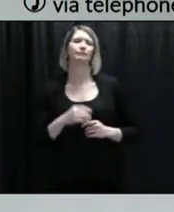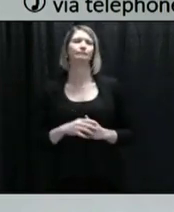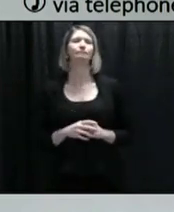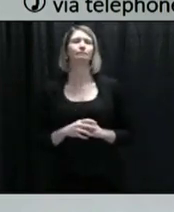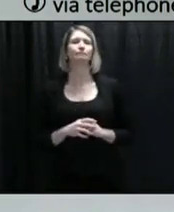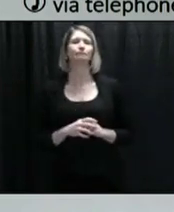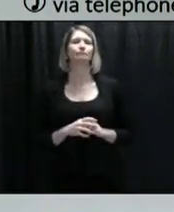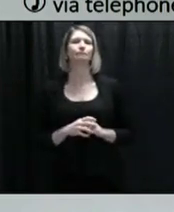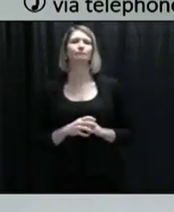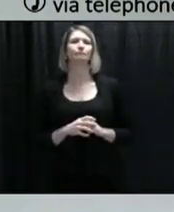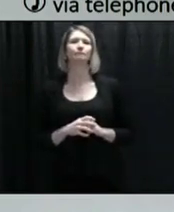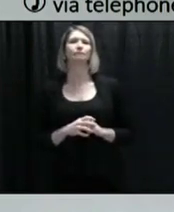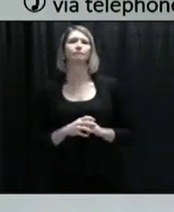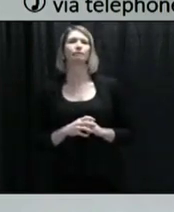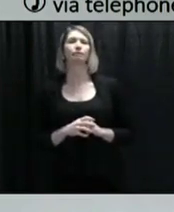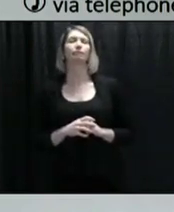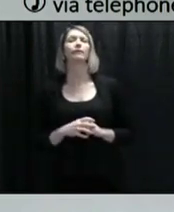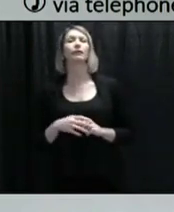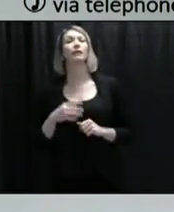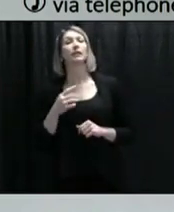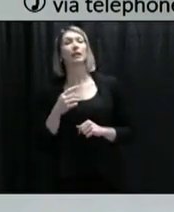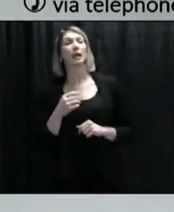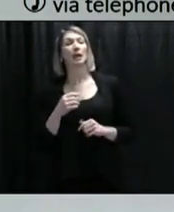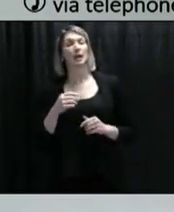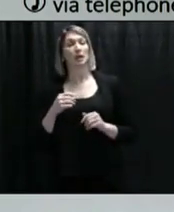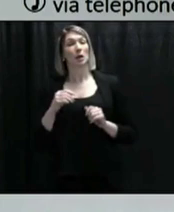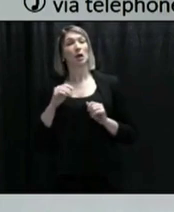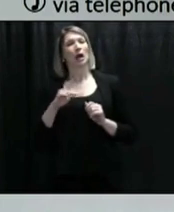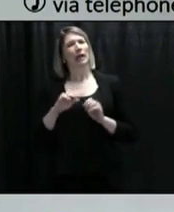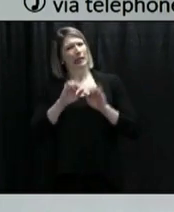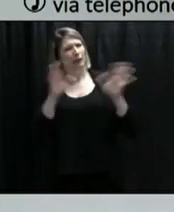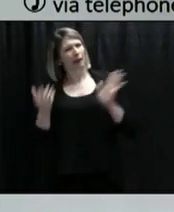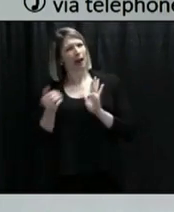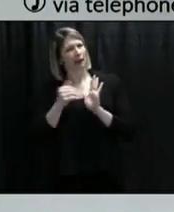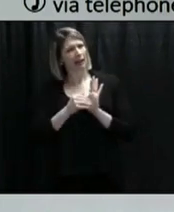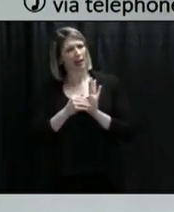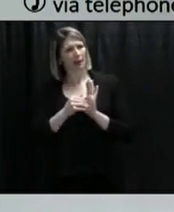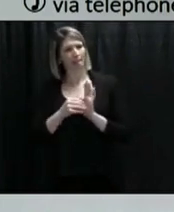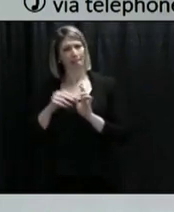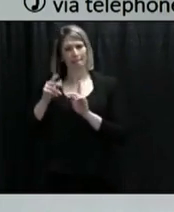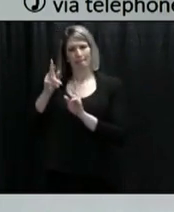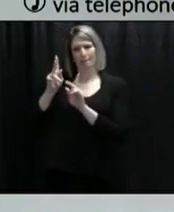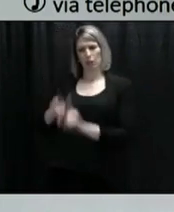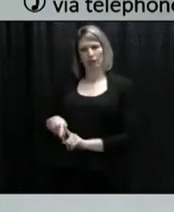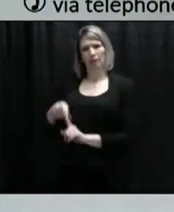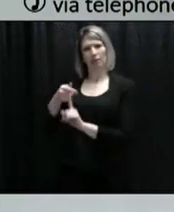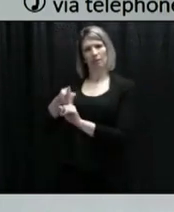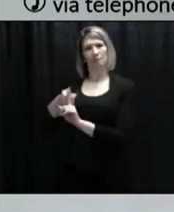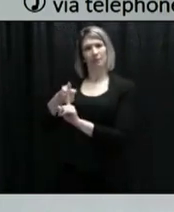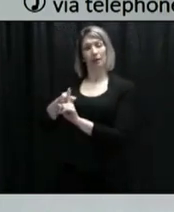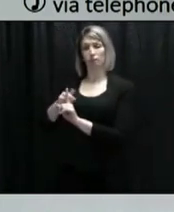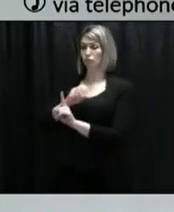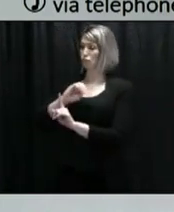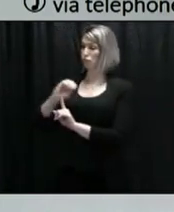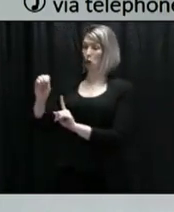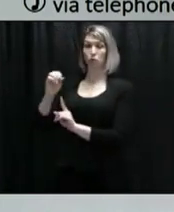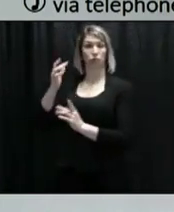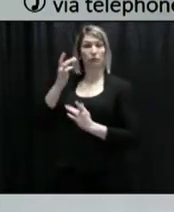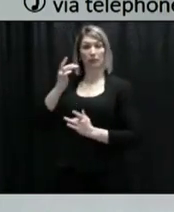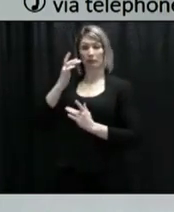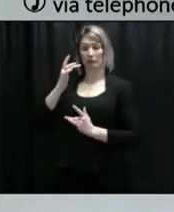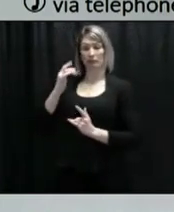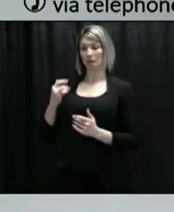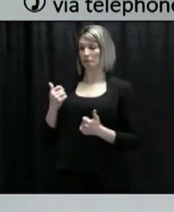Does that mean that someone who is asymptomatic has a test done because they were a contact? Can they assume that that's going to be accurate or is it